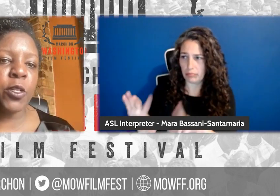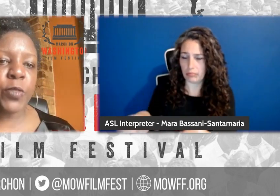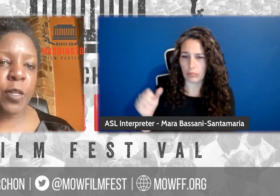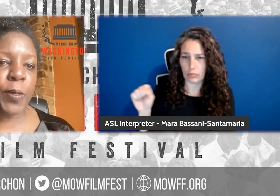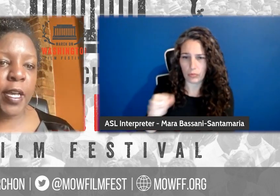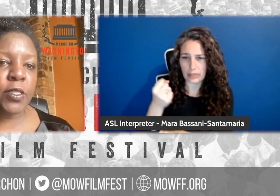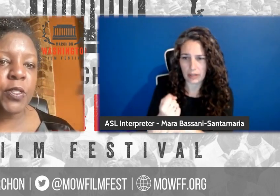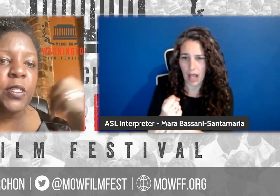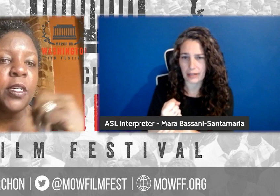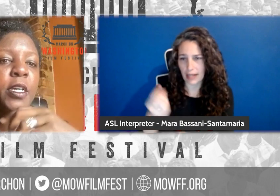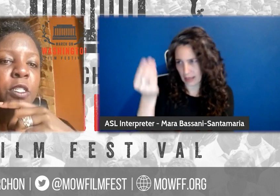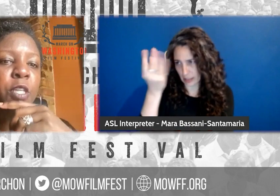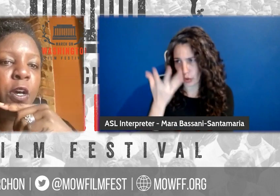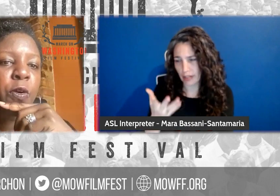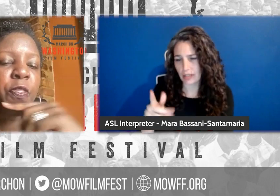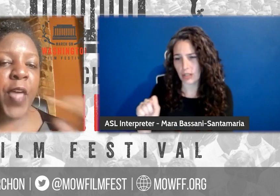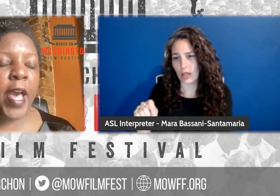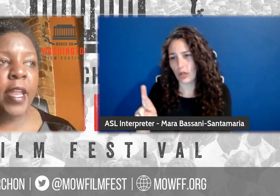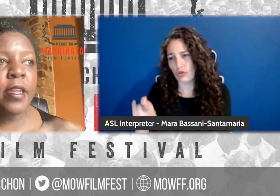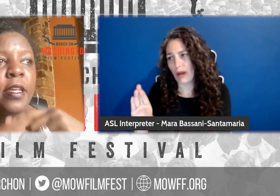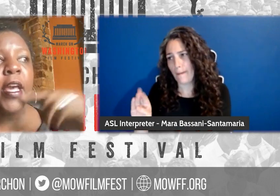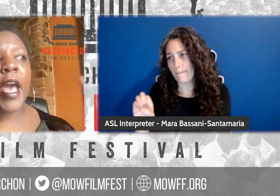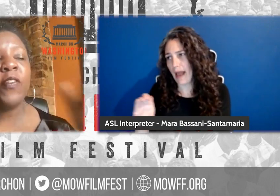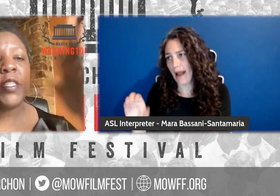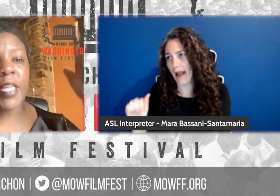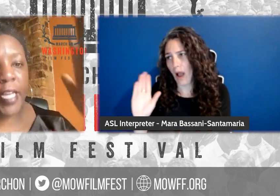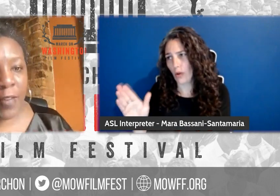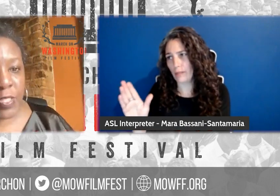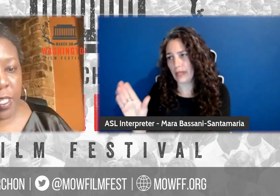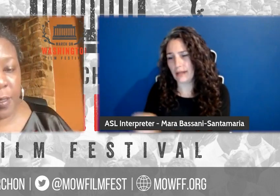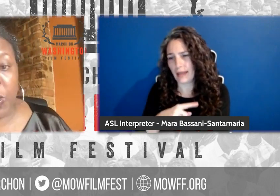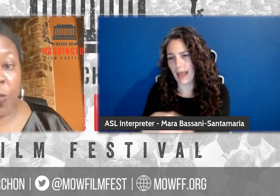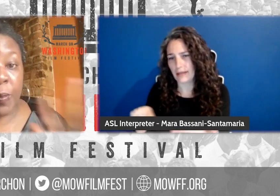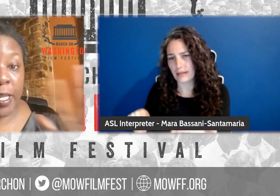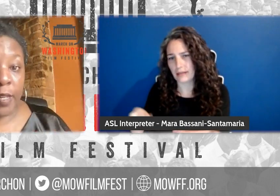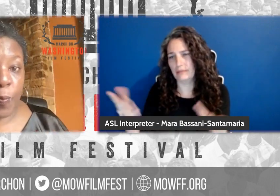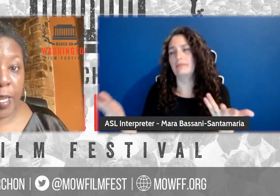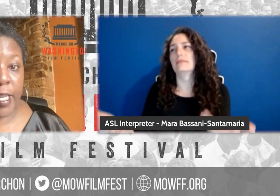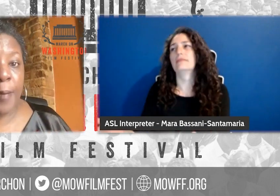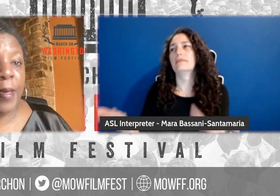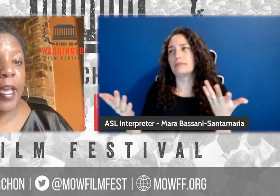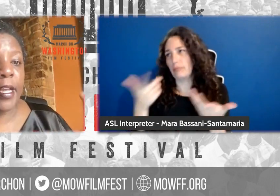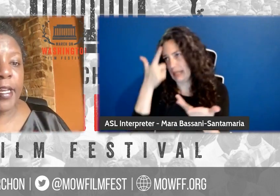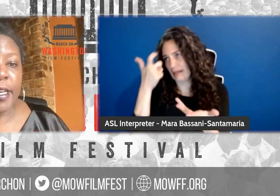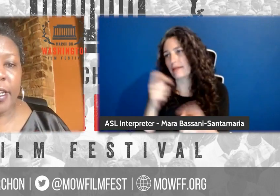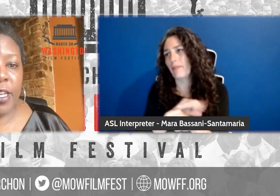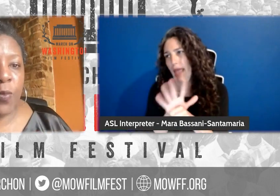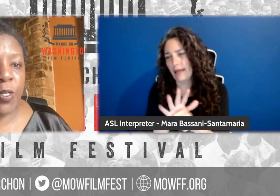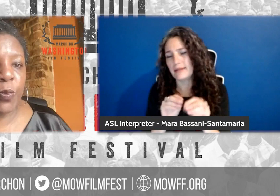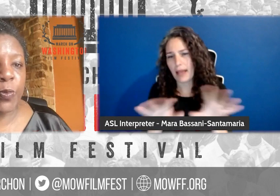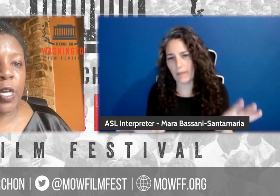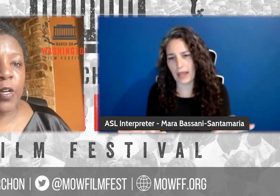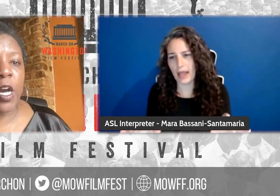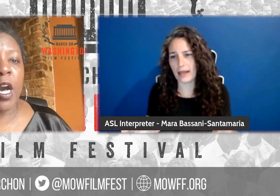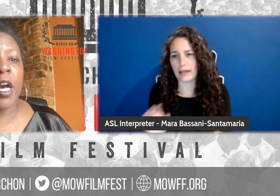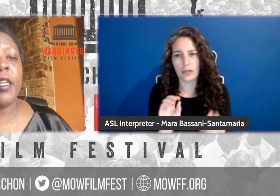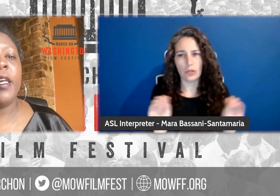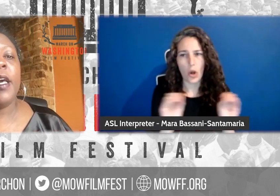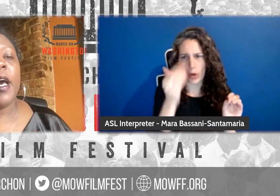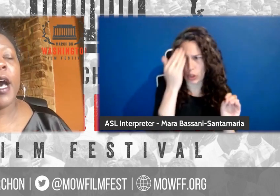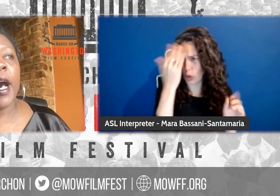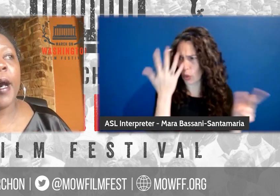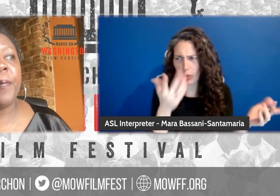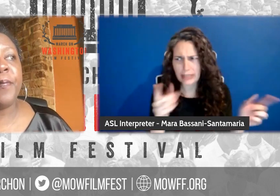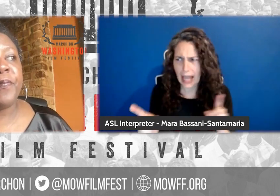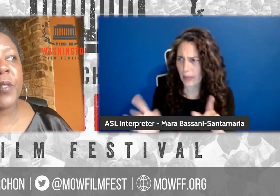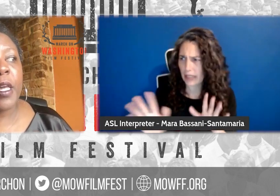be, that, you it was going to be canceled. So then everything, obviously, you know, the beginning of the pandemic, no one knew what was going on.